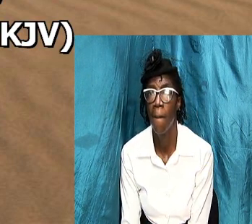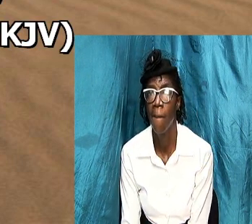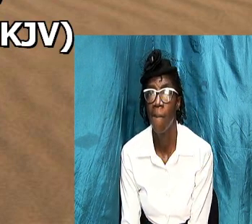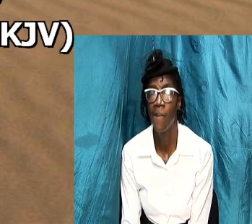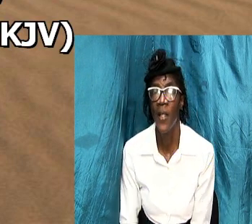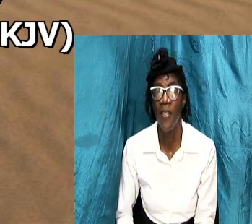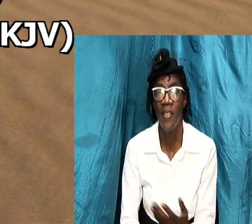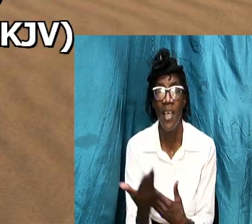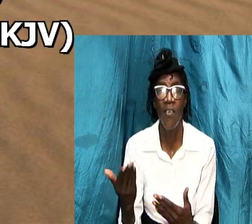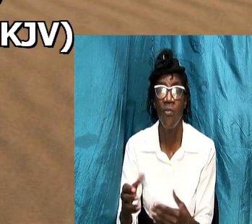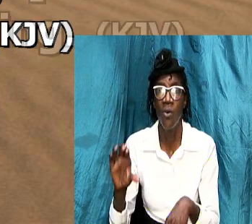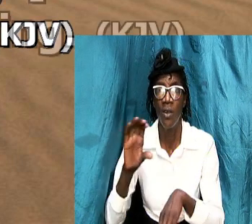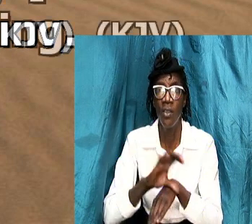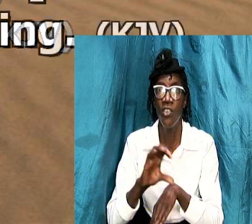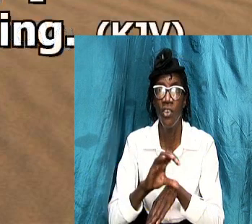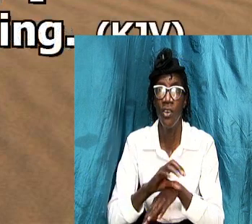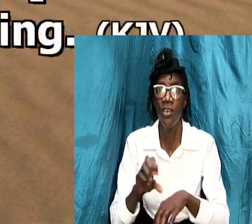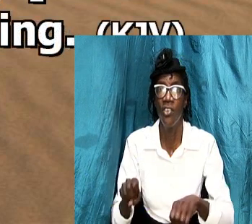christ